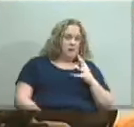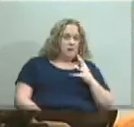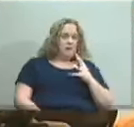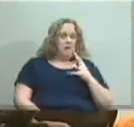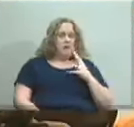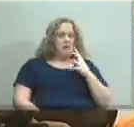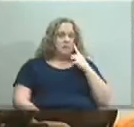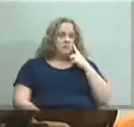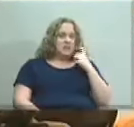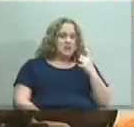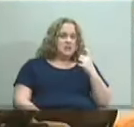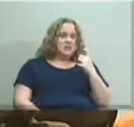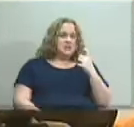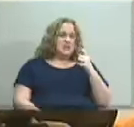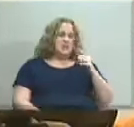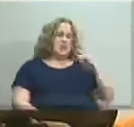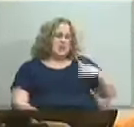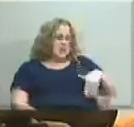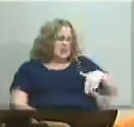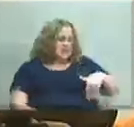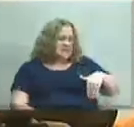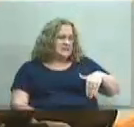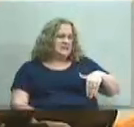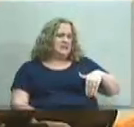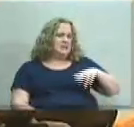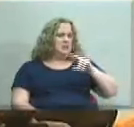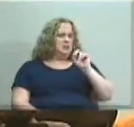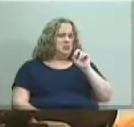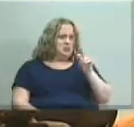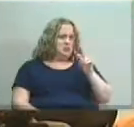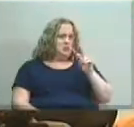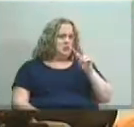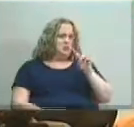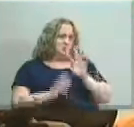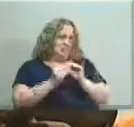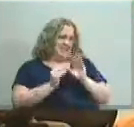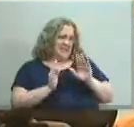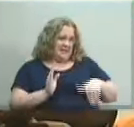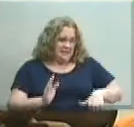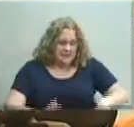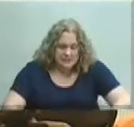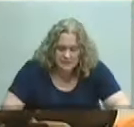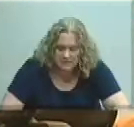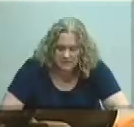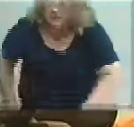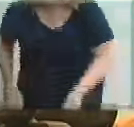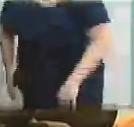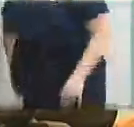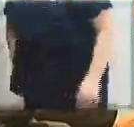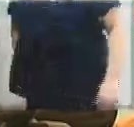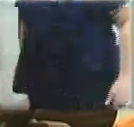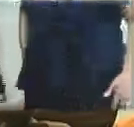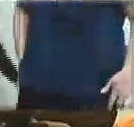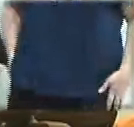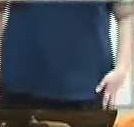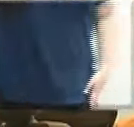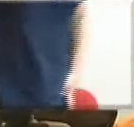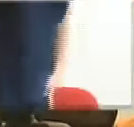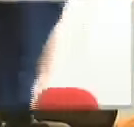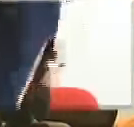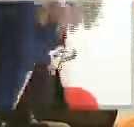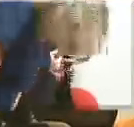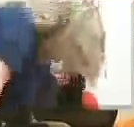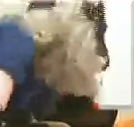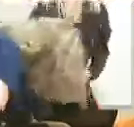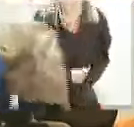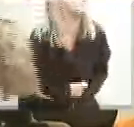of the lateness it puts the november right and i think that was answered donna why